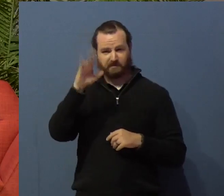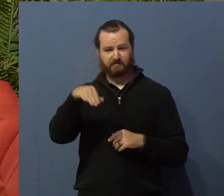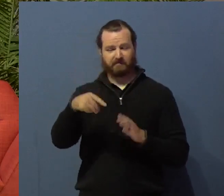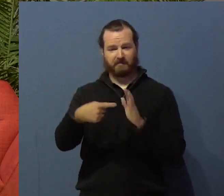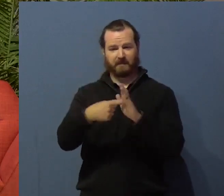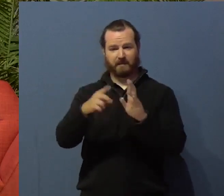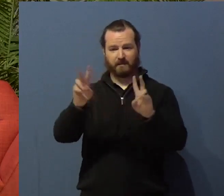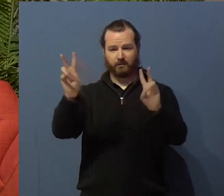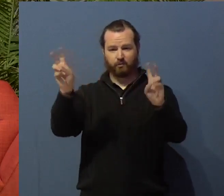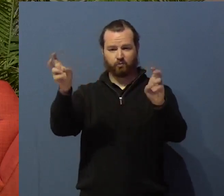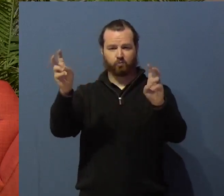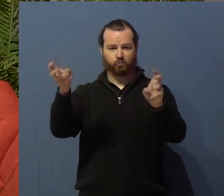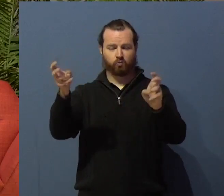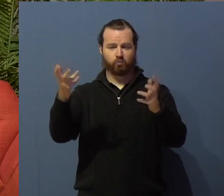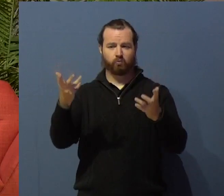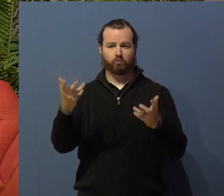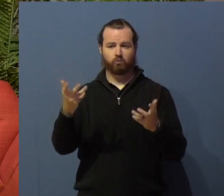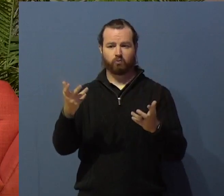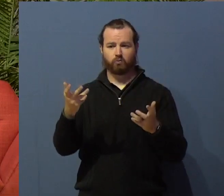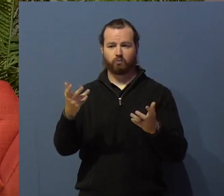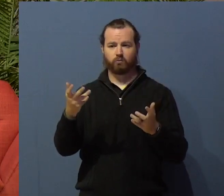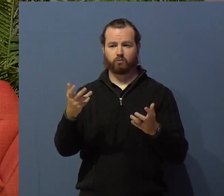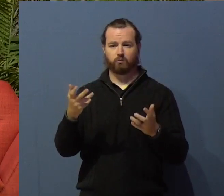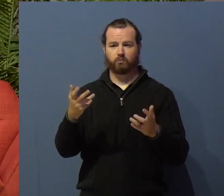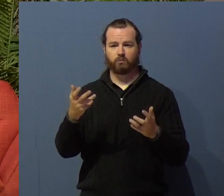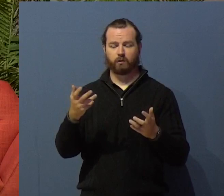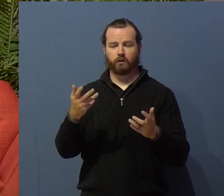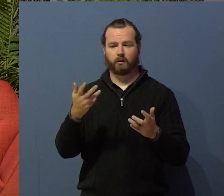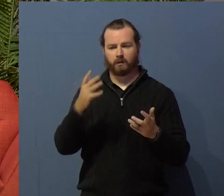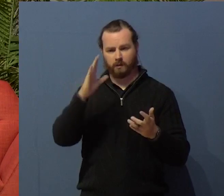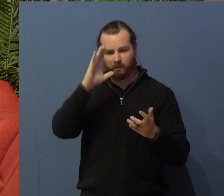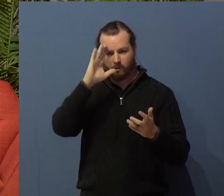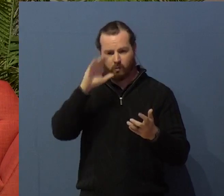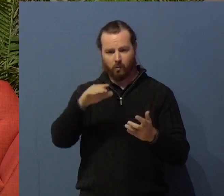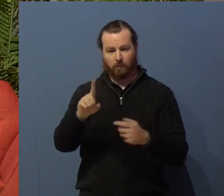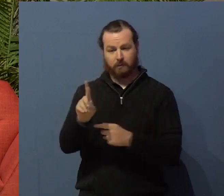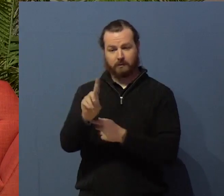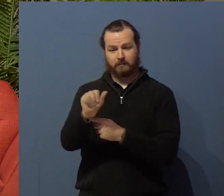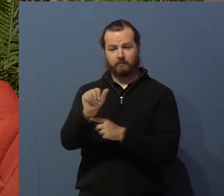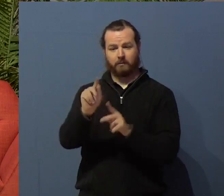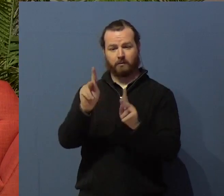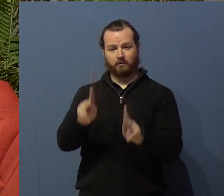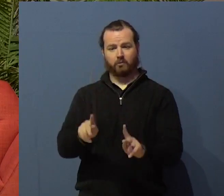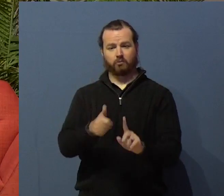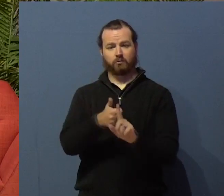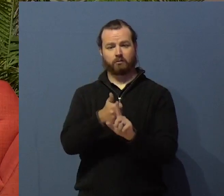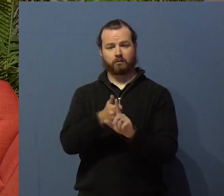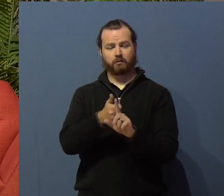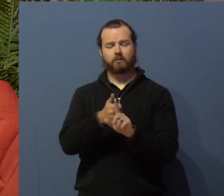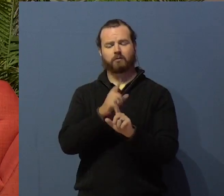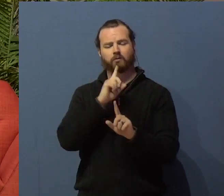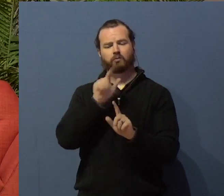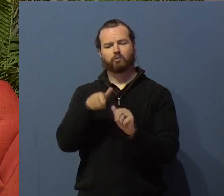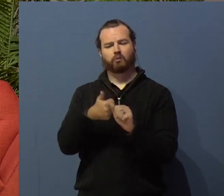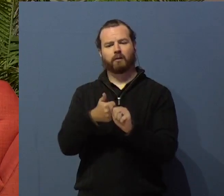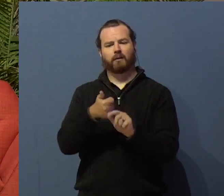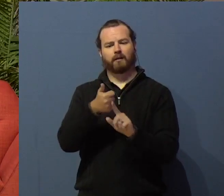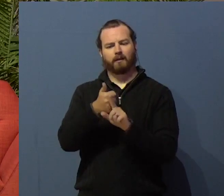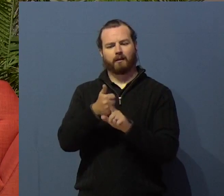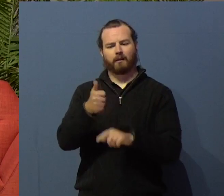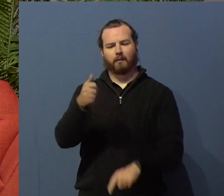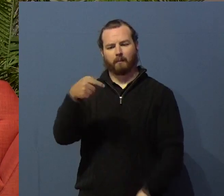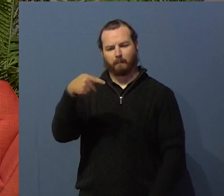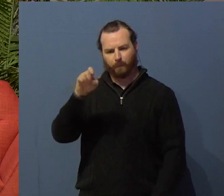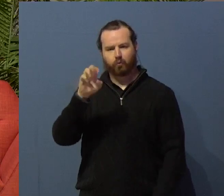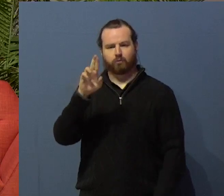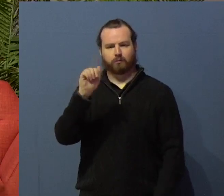we're looking at, you know, we're people. We've been talking about this whole conference. We're creating an image of God. We're just